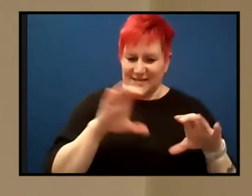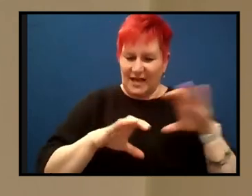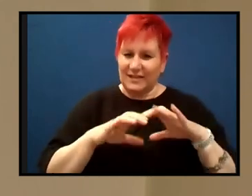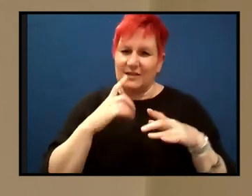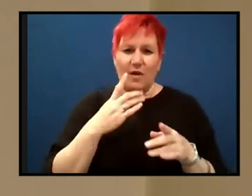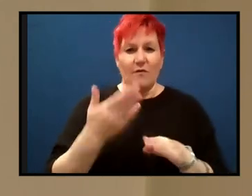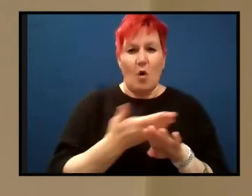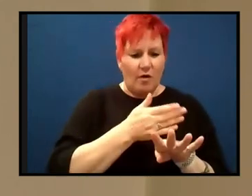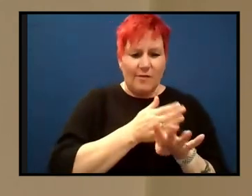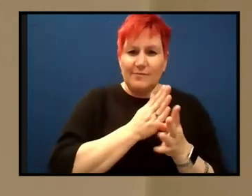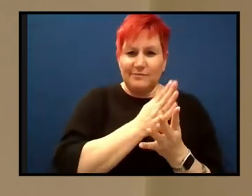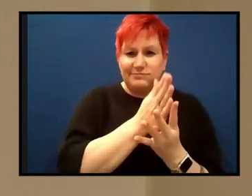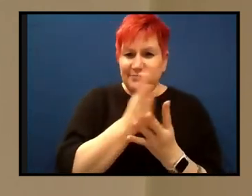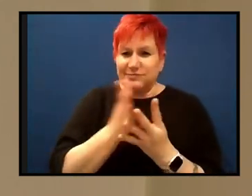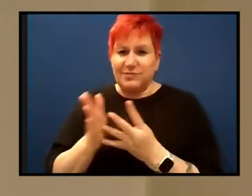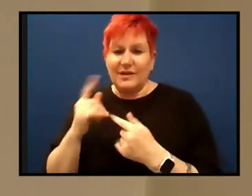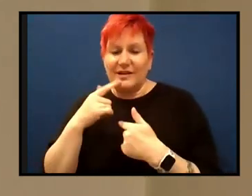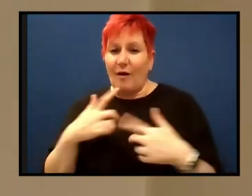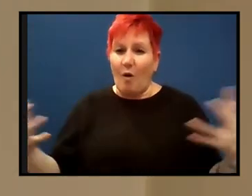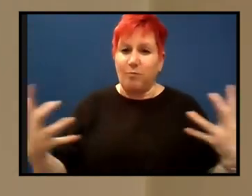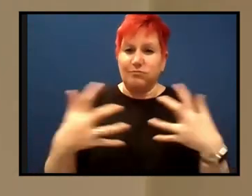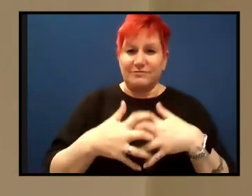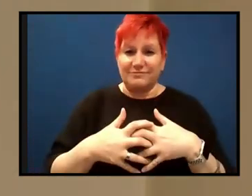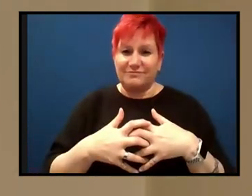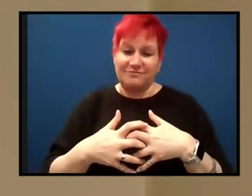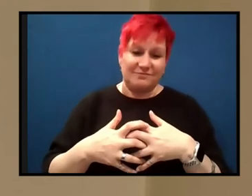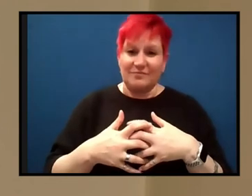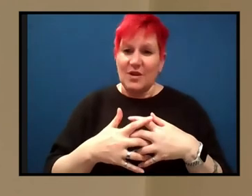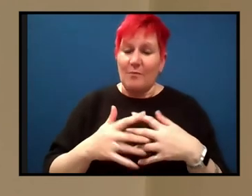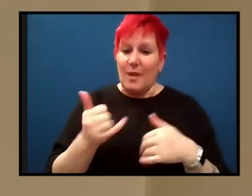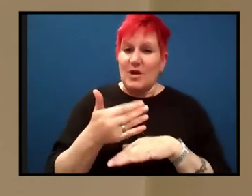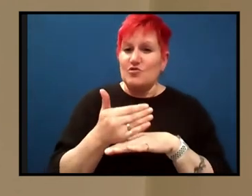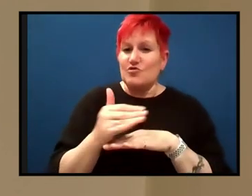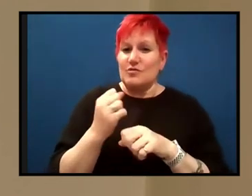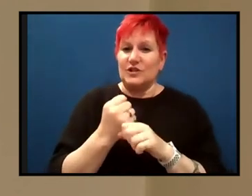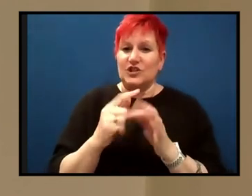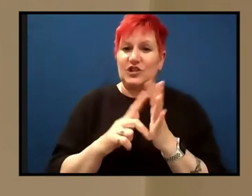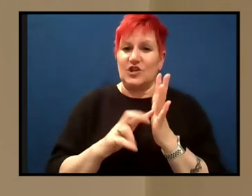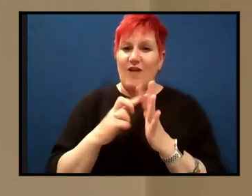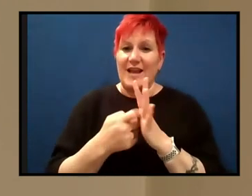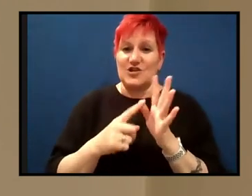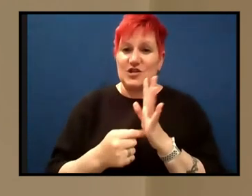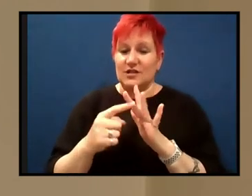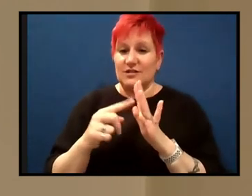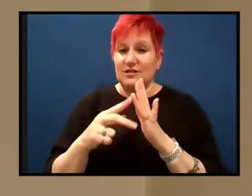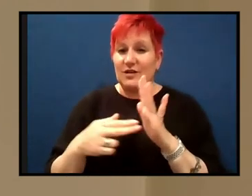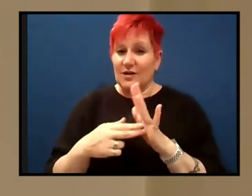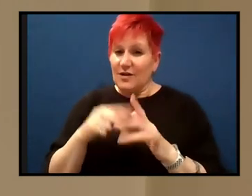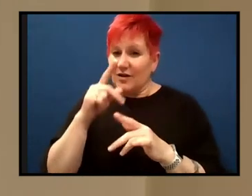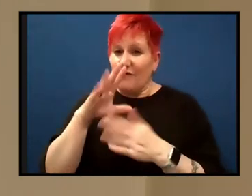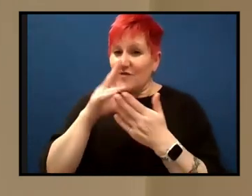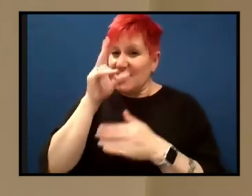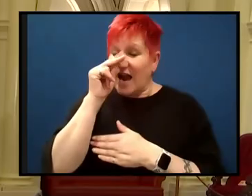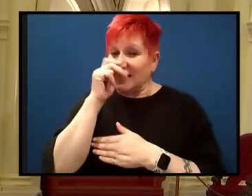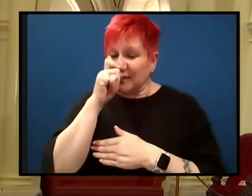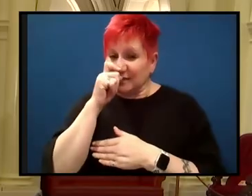knows, there could be a potential for something wonderful to be found by a new generation of scientists. And I would love for that to be true. I absolutely would love it.